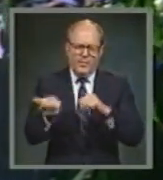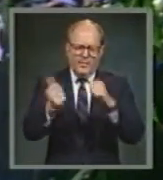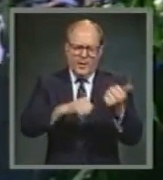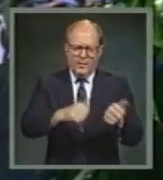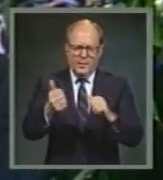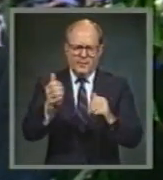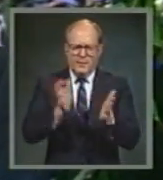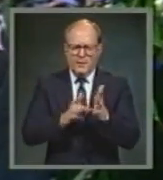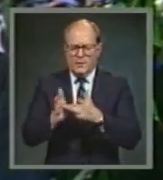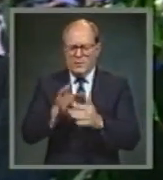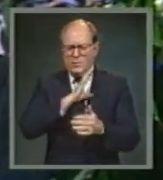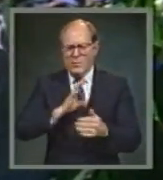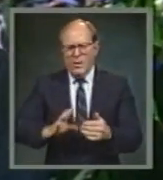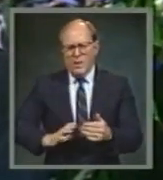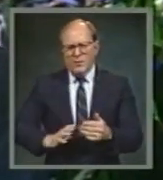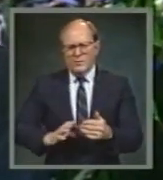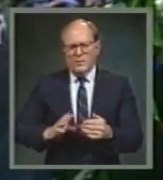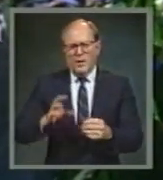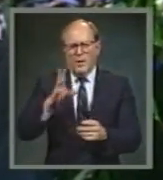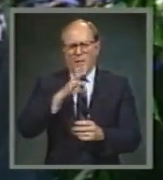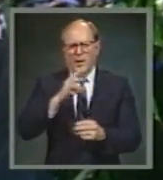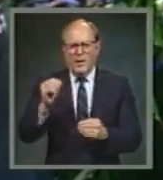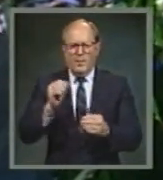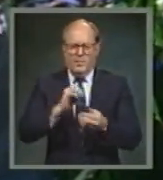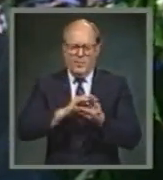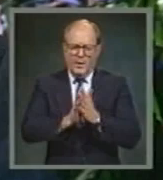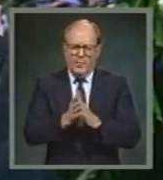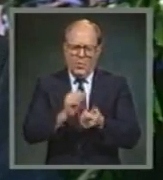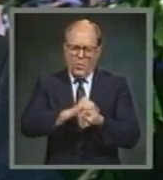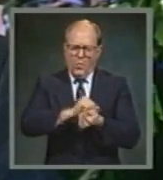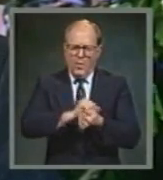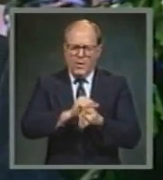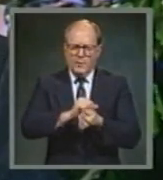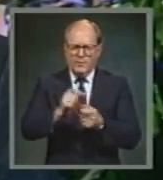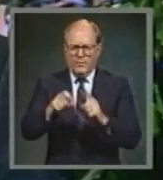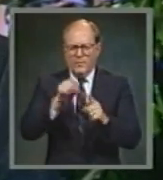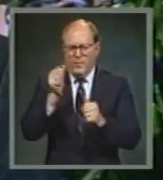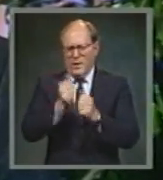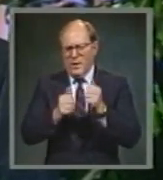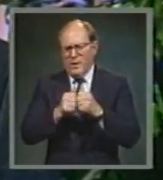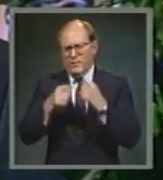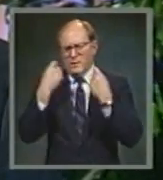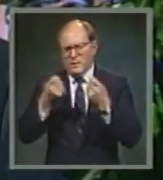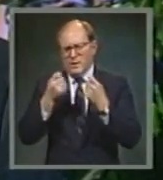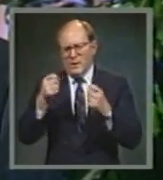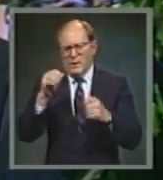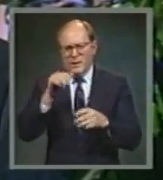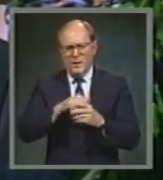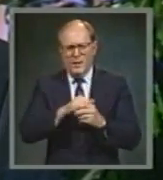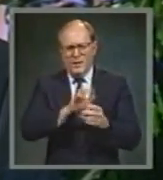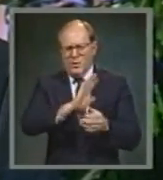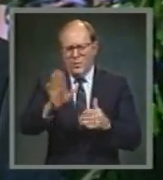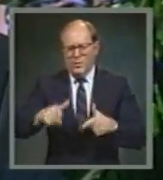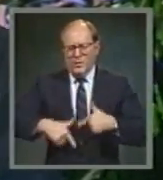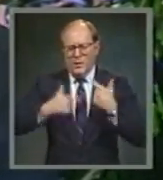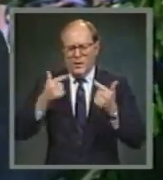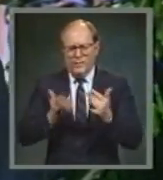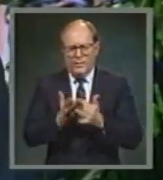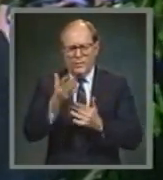then and there washed from every and any sin in the life by the blood of Jesus Christ.